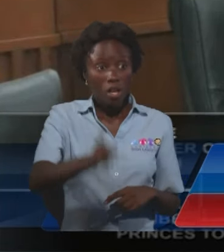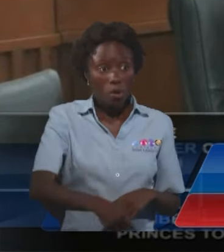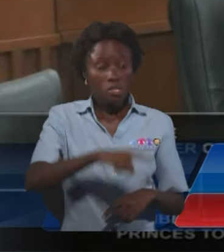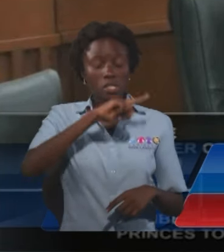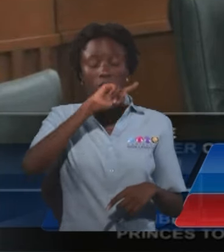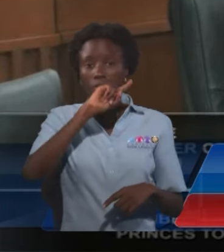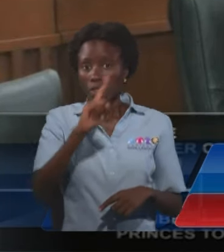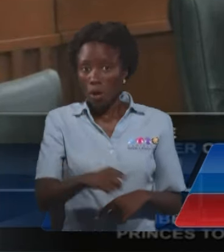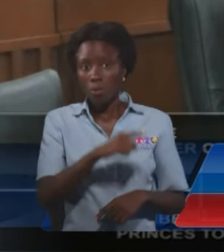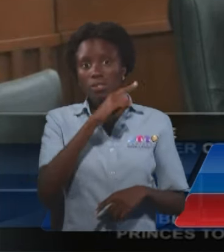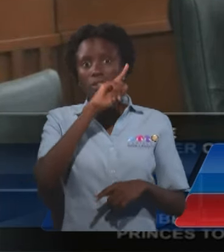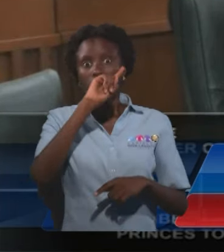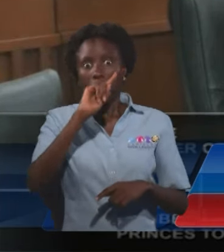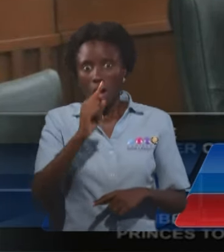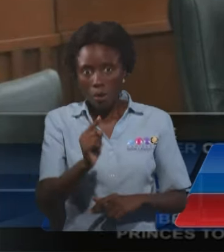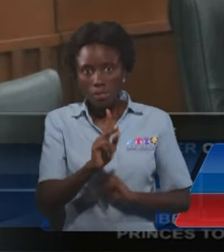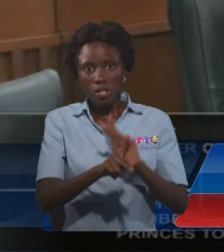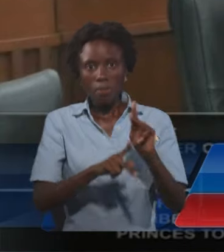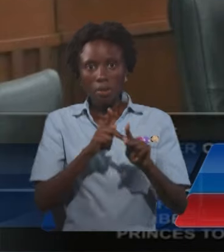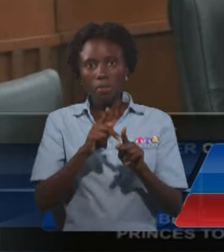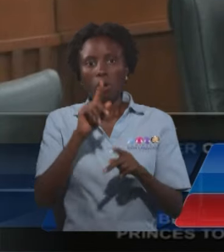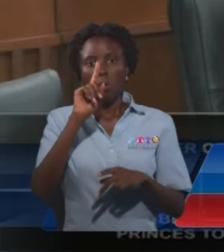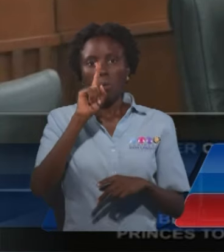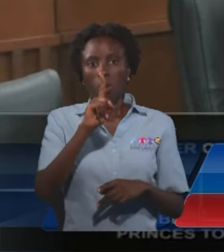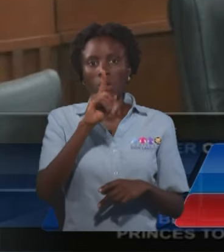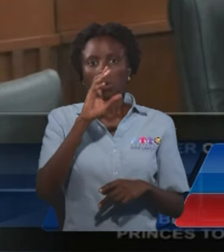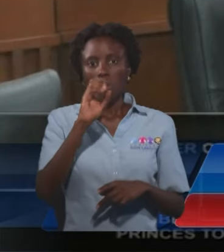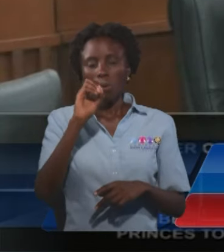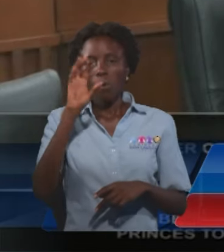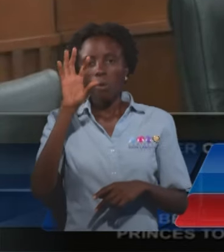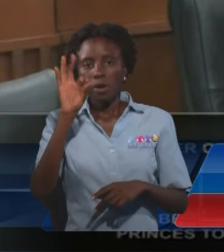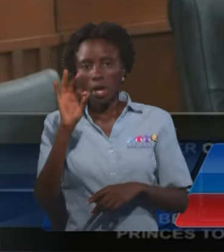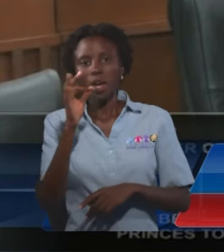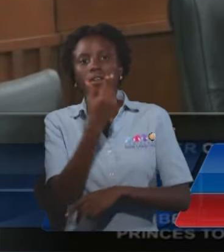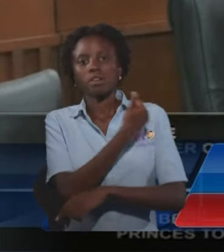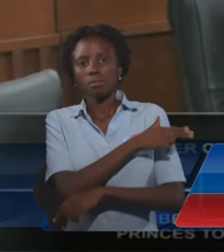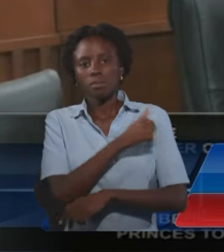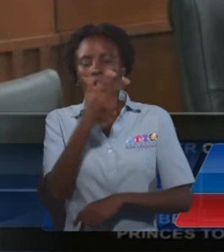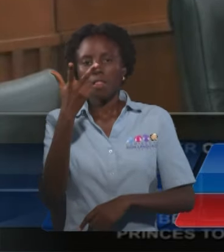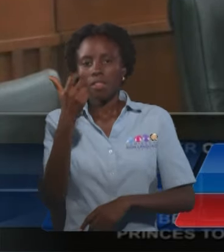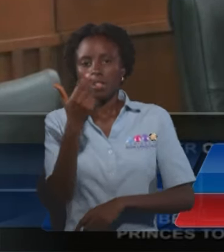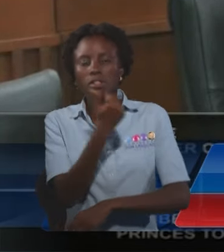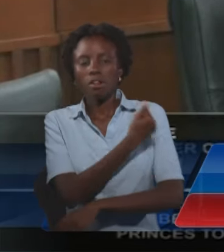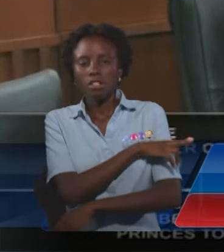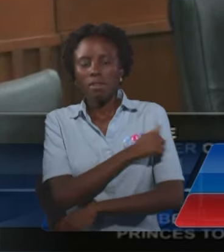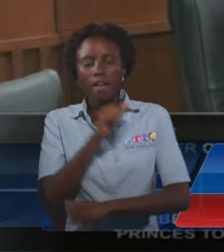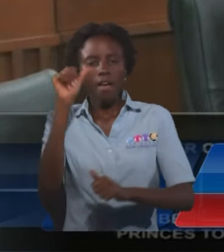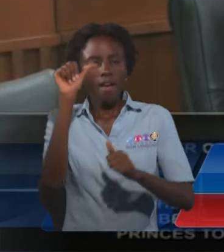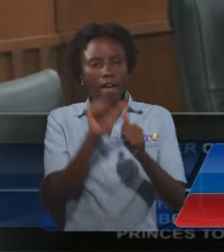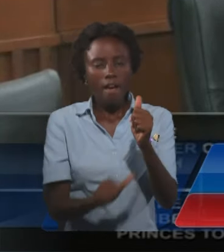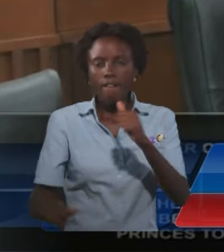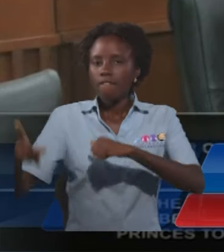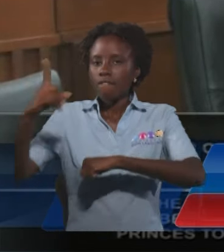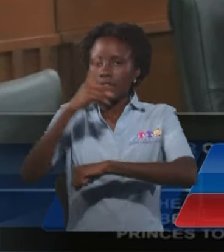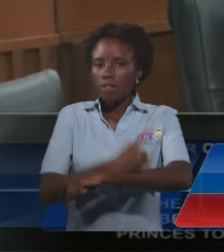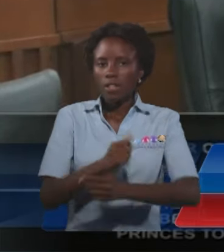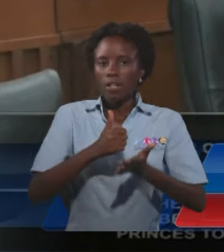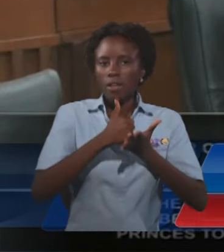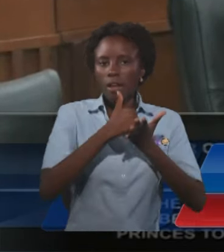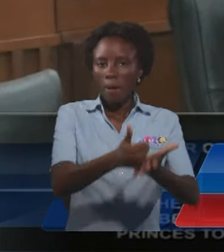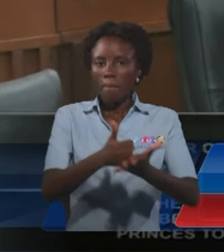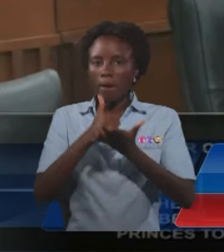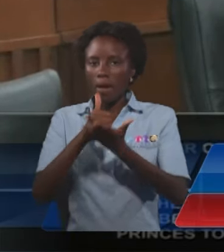across 109 health centers, 13 hospitals on a daily basis to the satisfaction